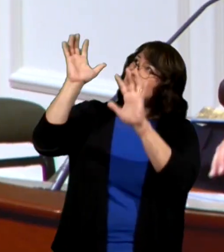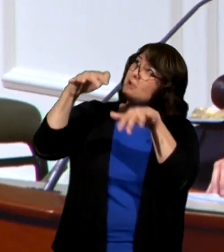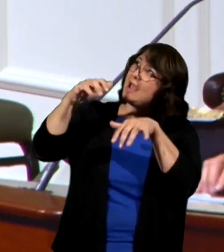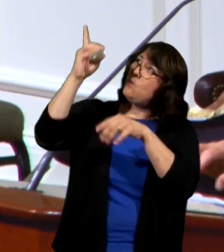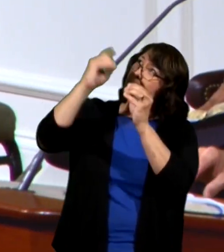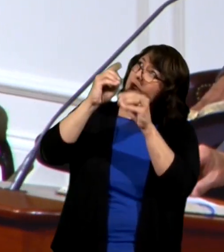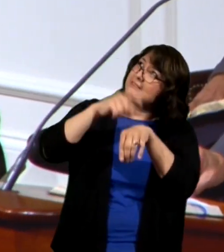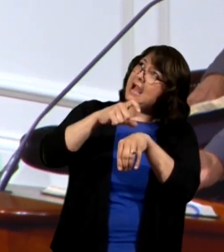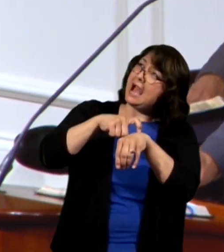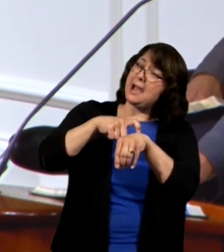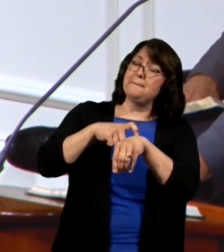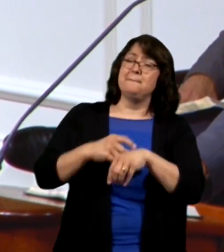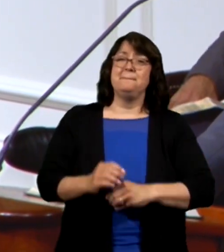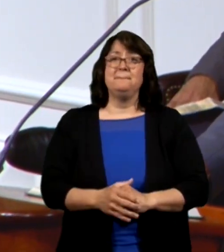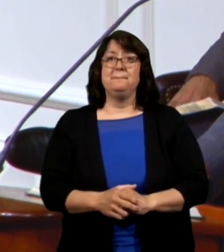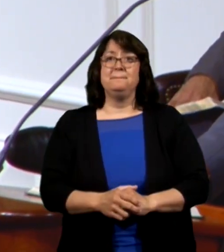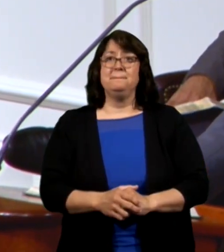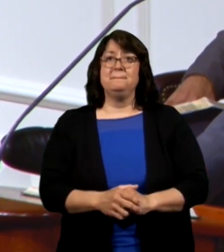one more time